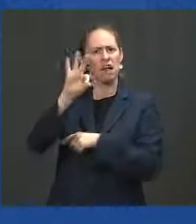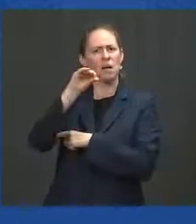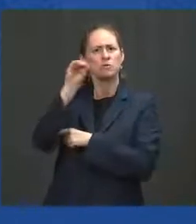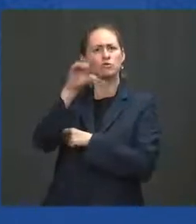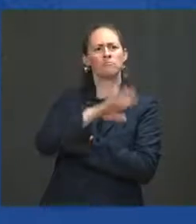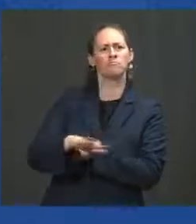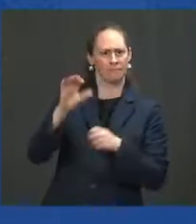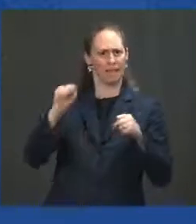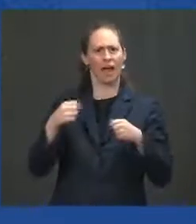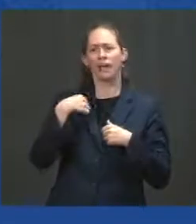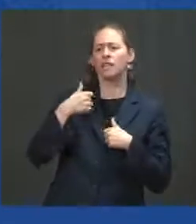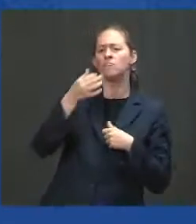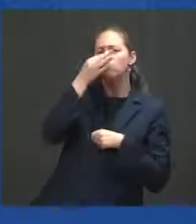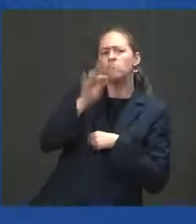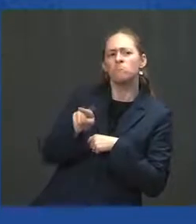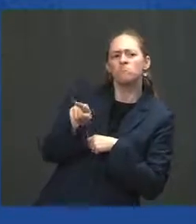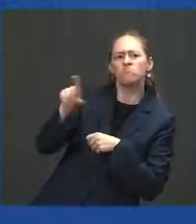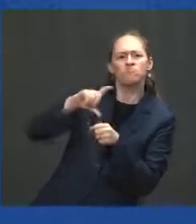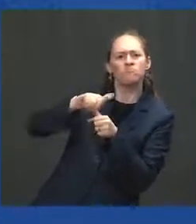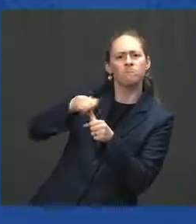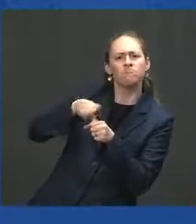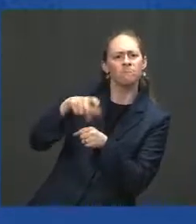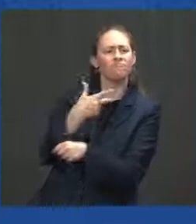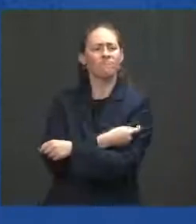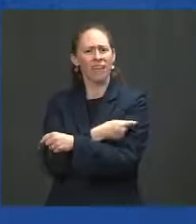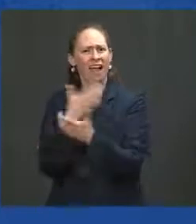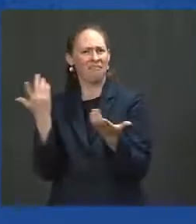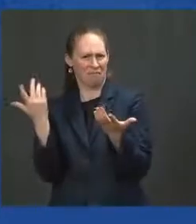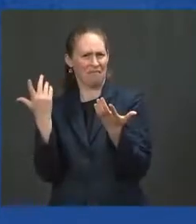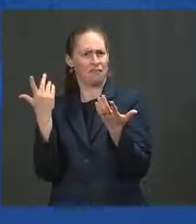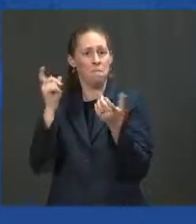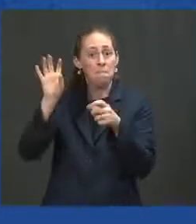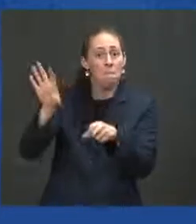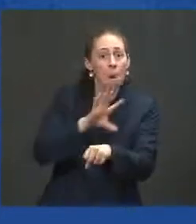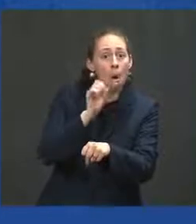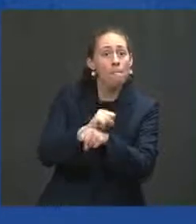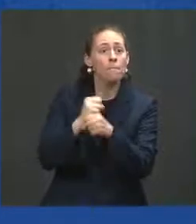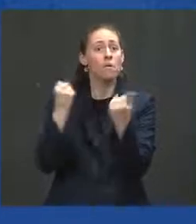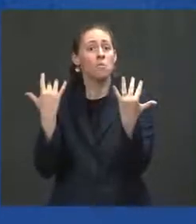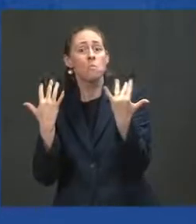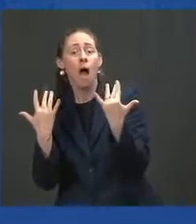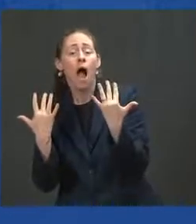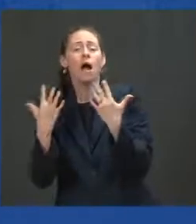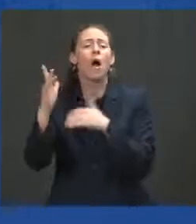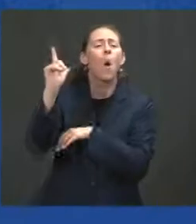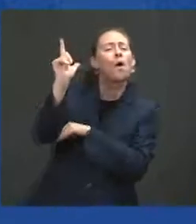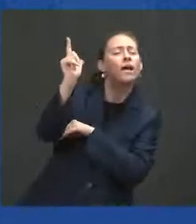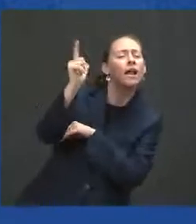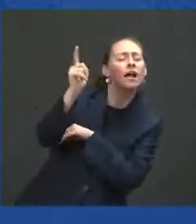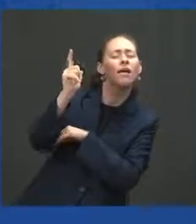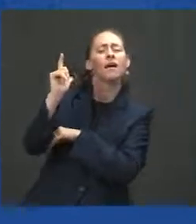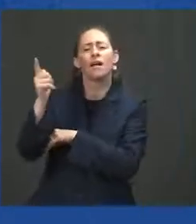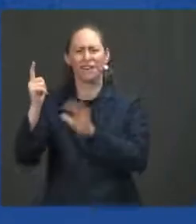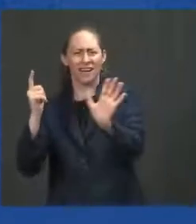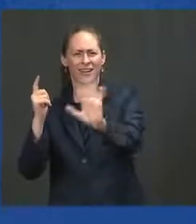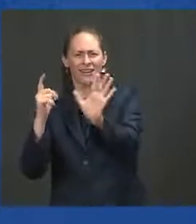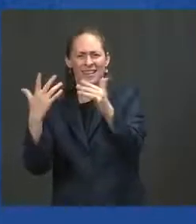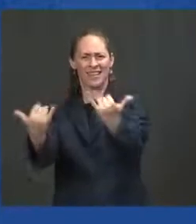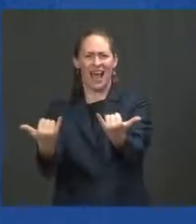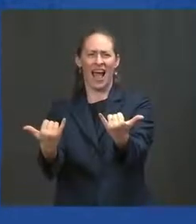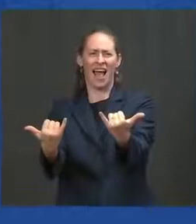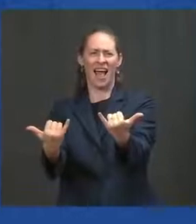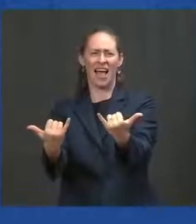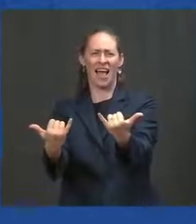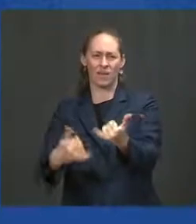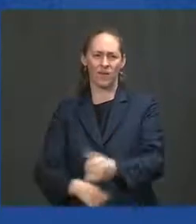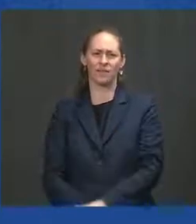please, get your shot today. There is no time to waste. The Delta variant is dangerous and spreading,